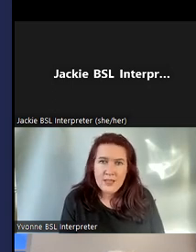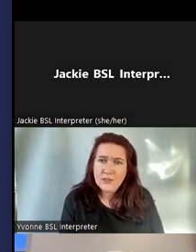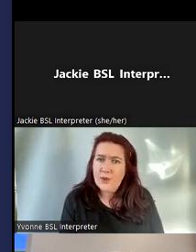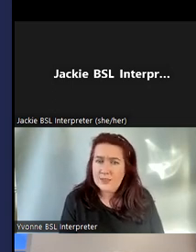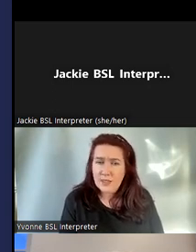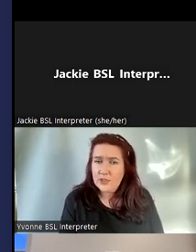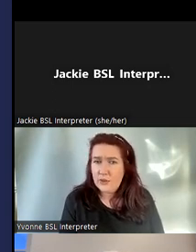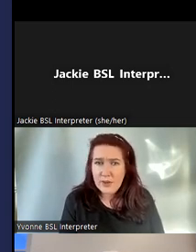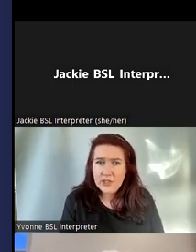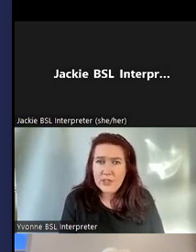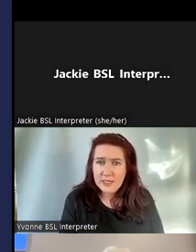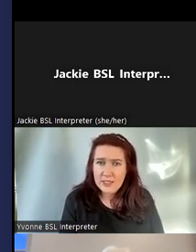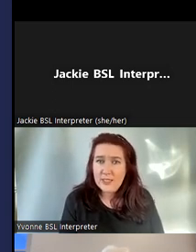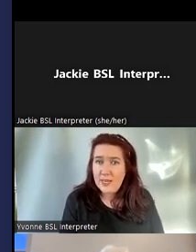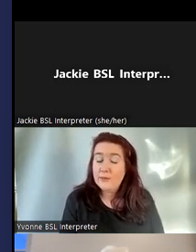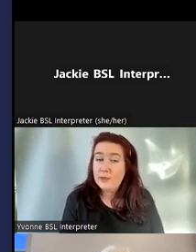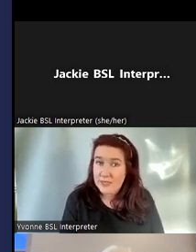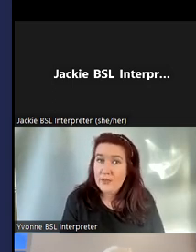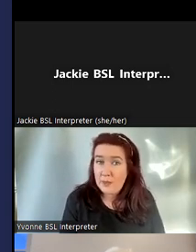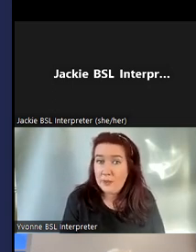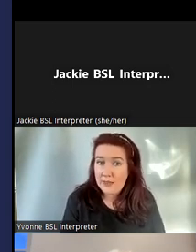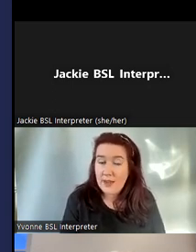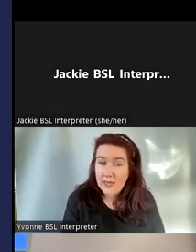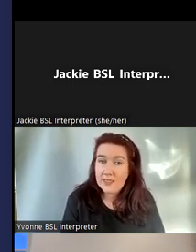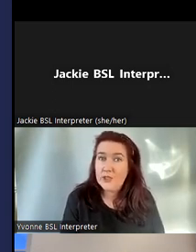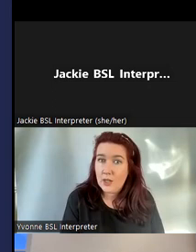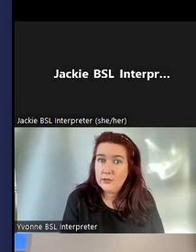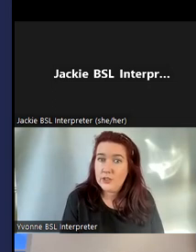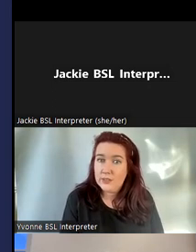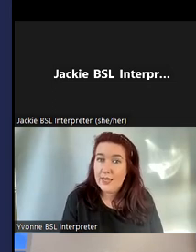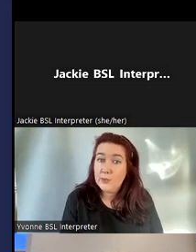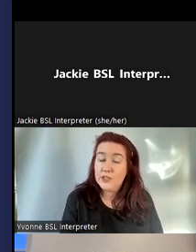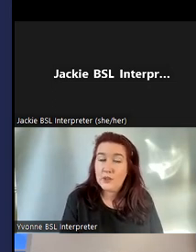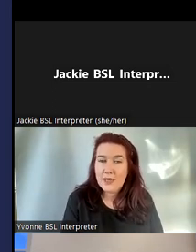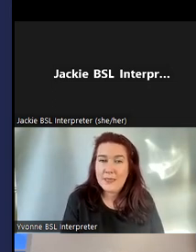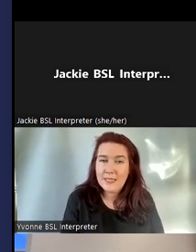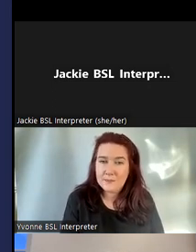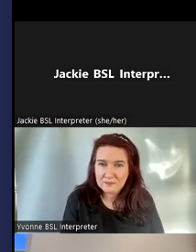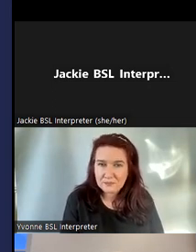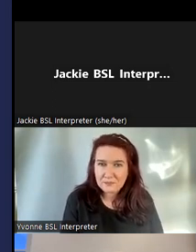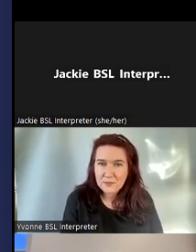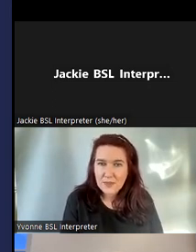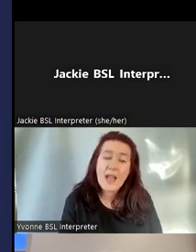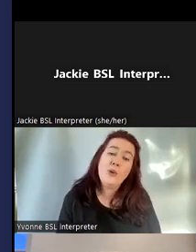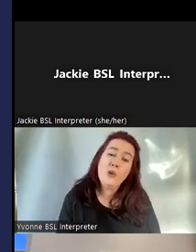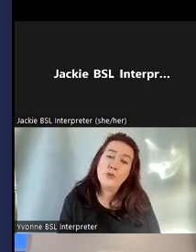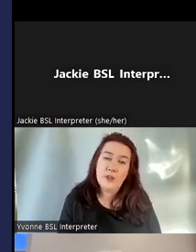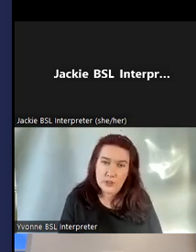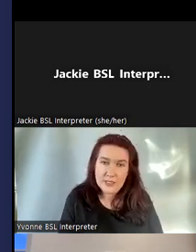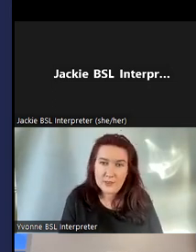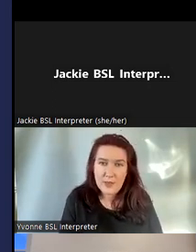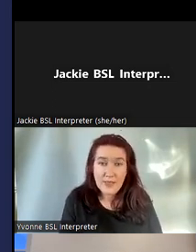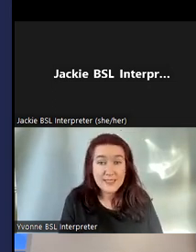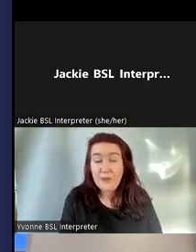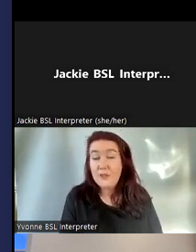Glasgow has such a rich history in terms of deaf people and their heritage and culture and language it's quite amazing and we're also